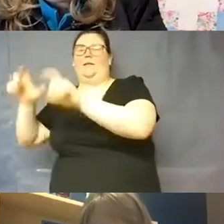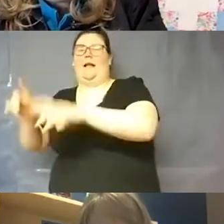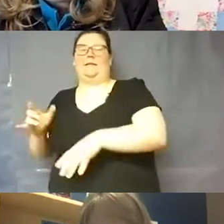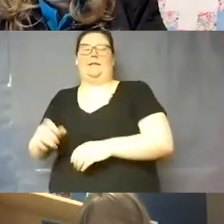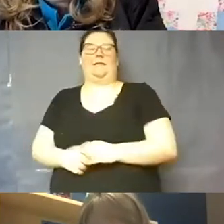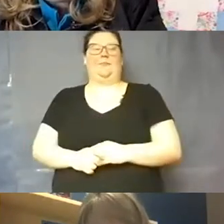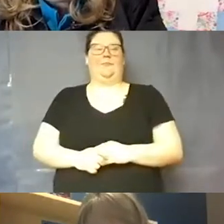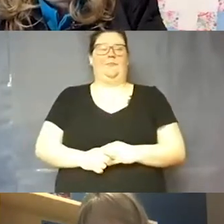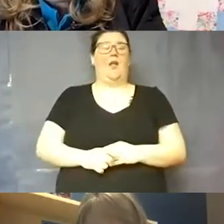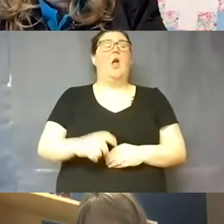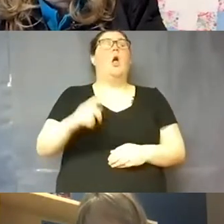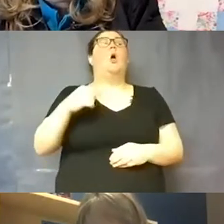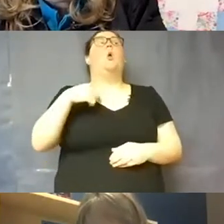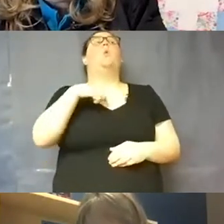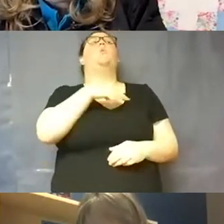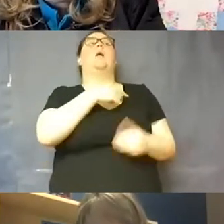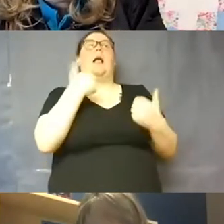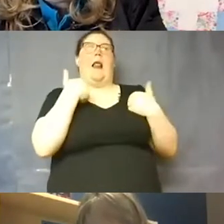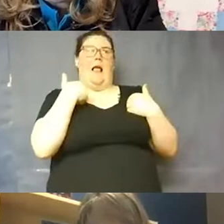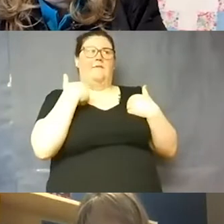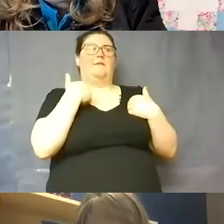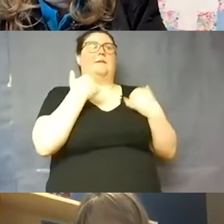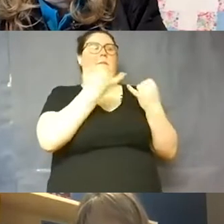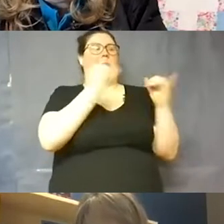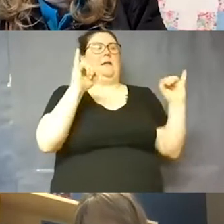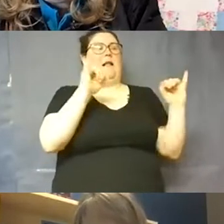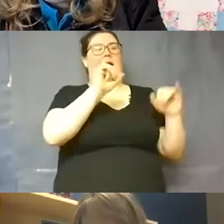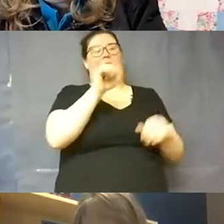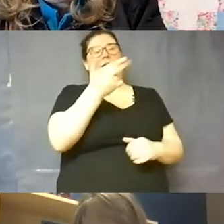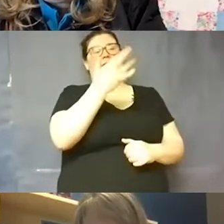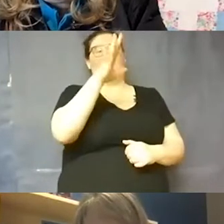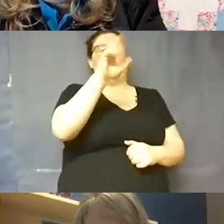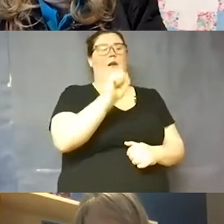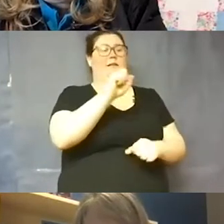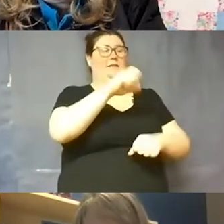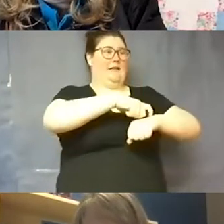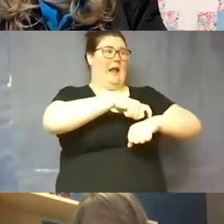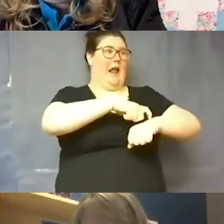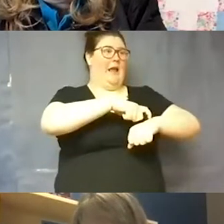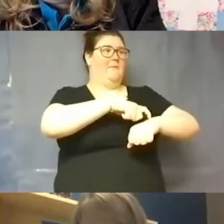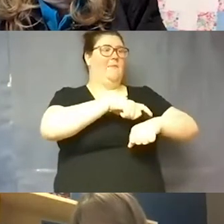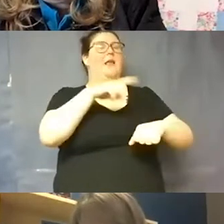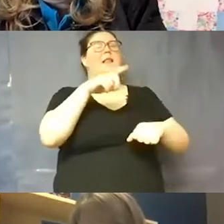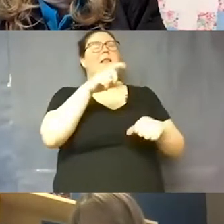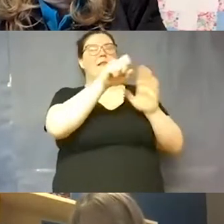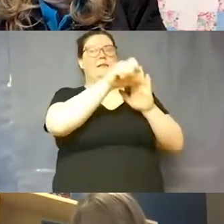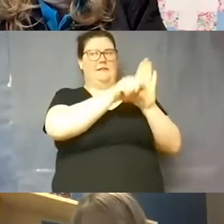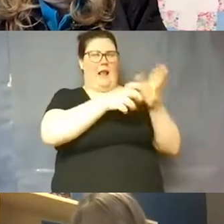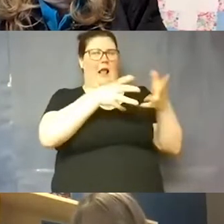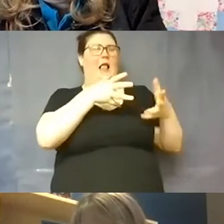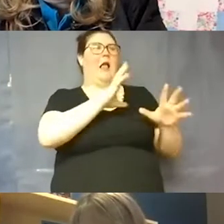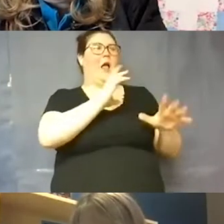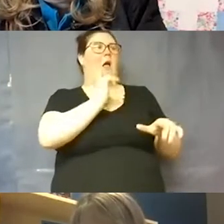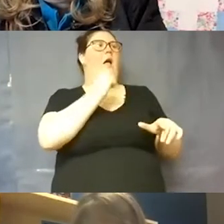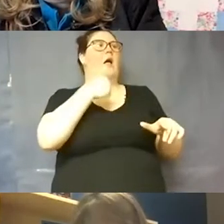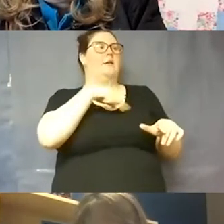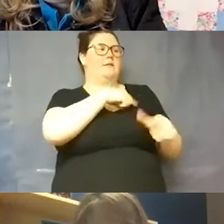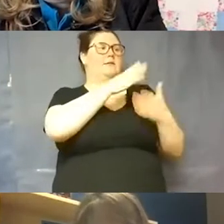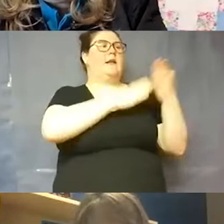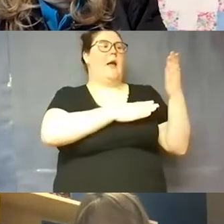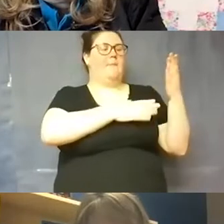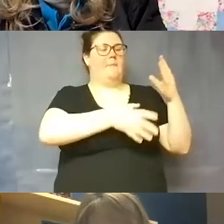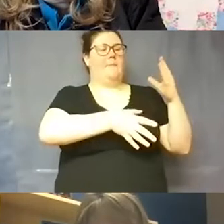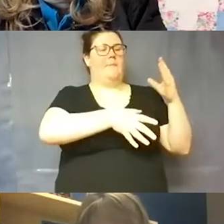allowed to have some asynchronous time for testing. The state does does give us some advantages to